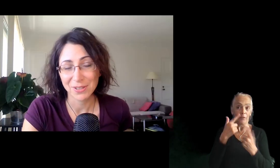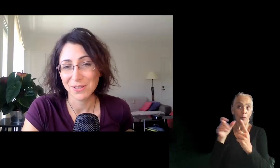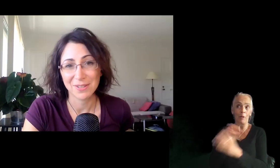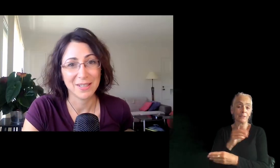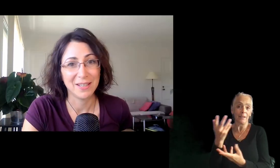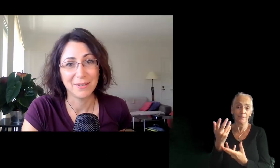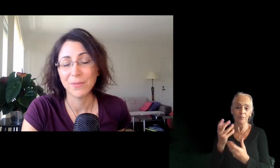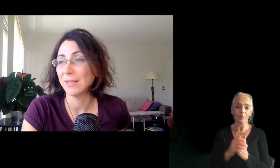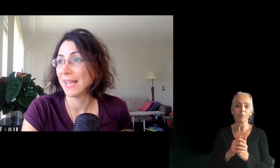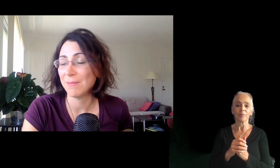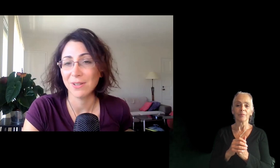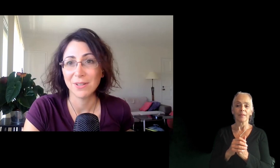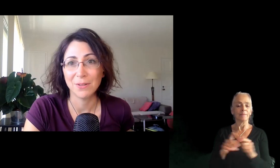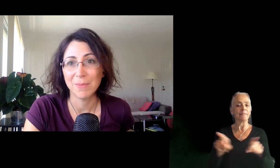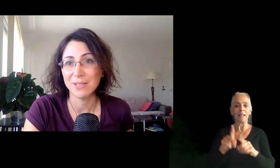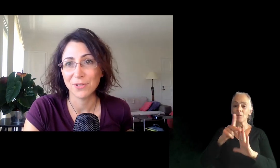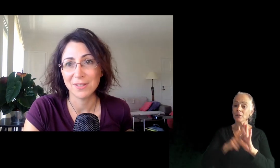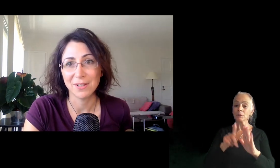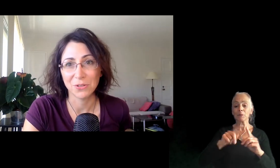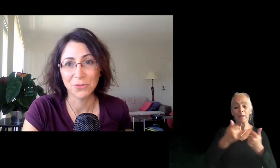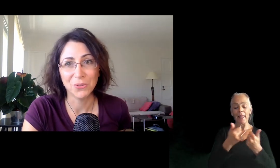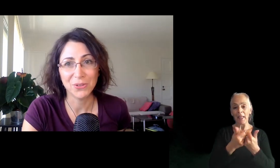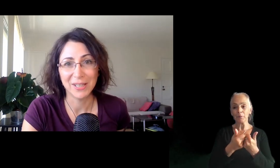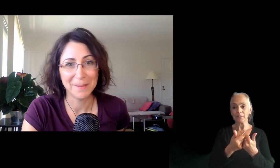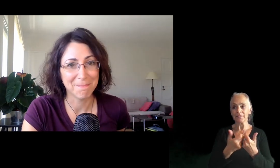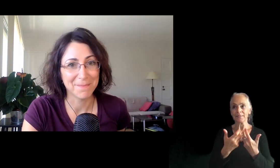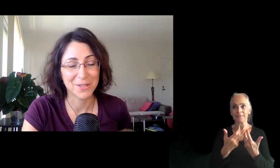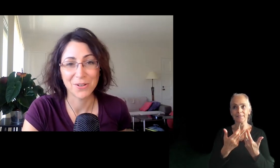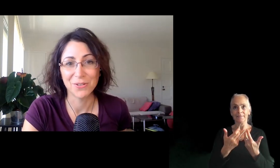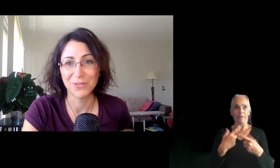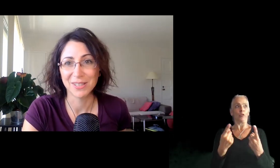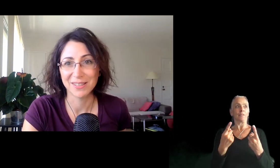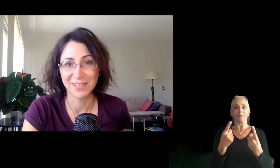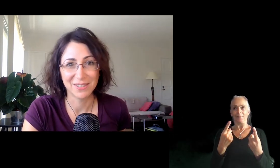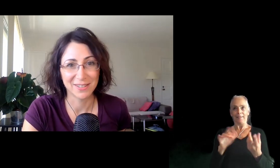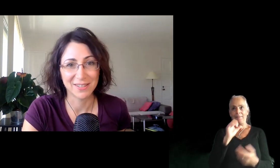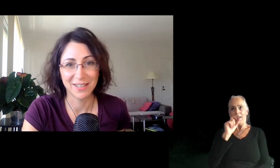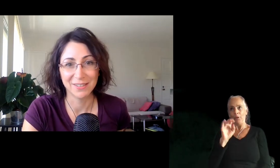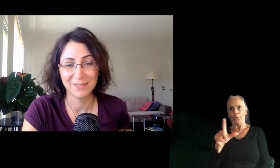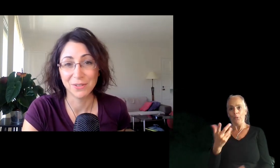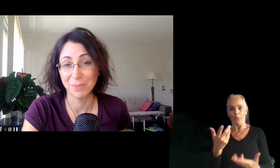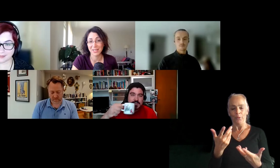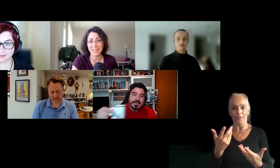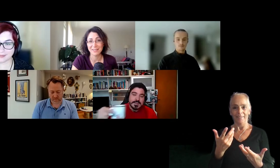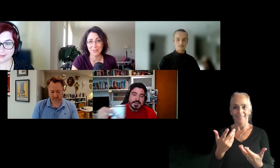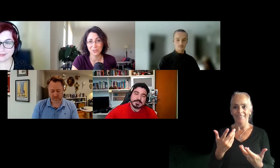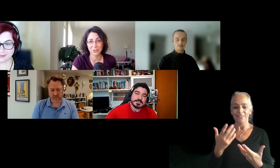it's the same principles. It's just, uh, games are the main difference. It's not a tool. Um, so it's not just, uh,